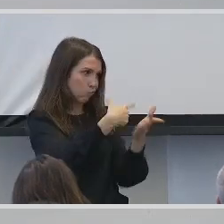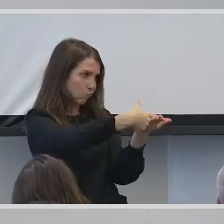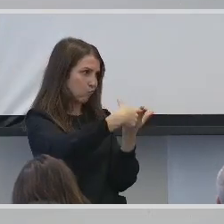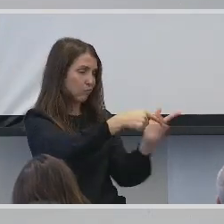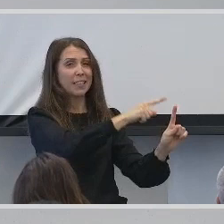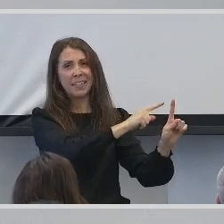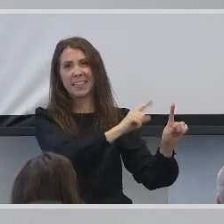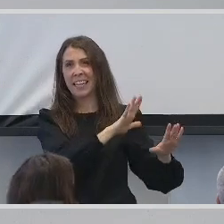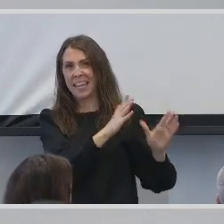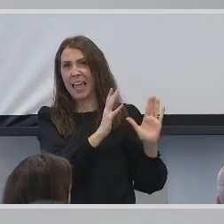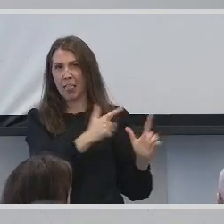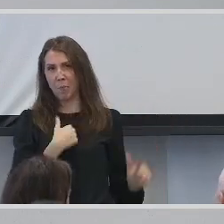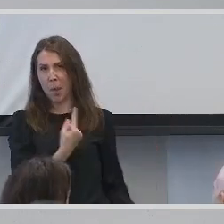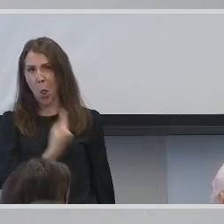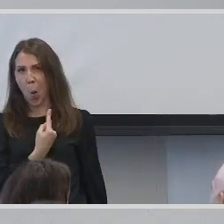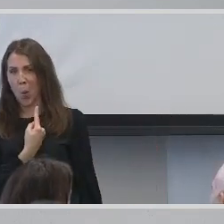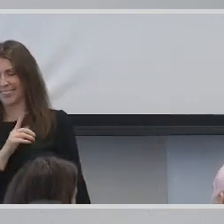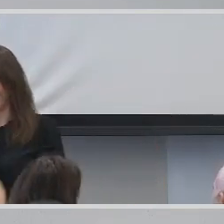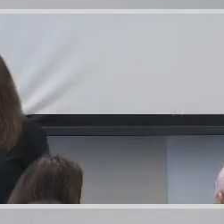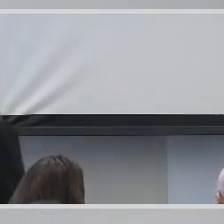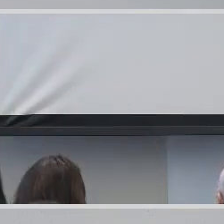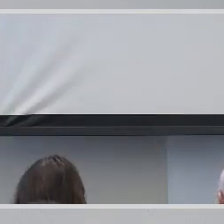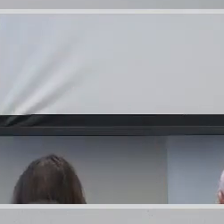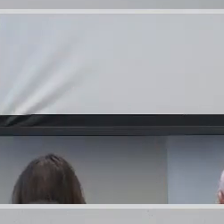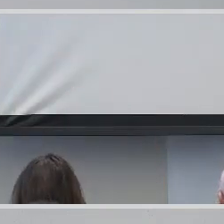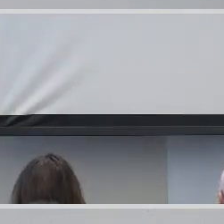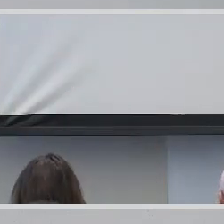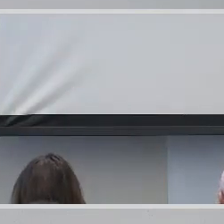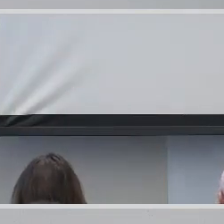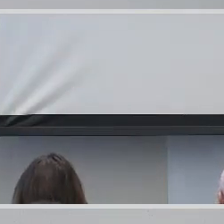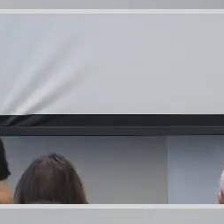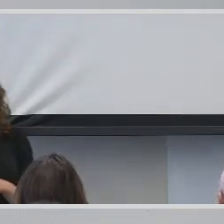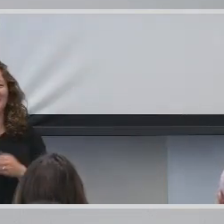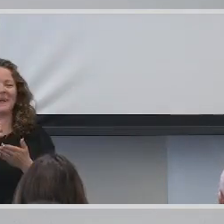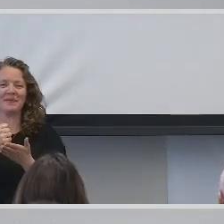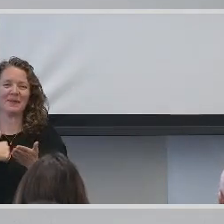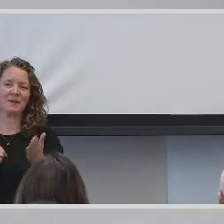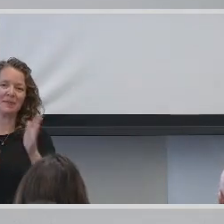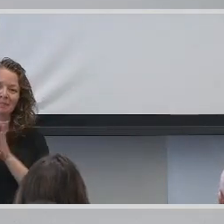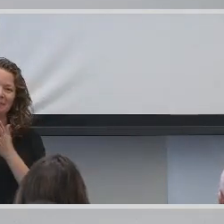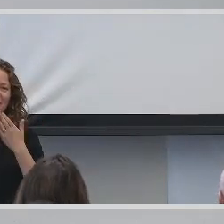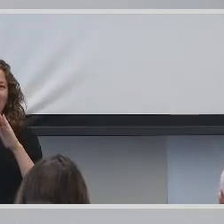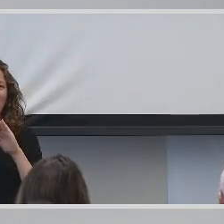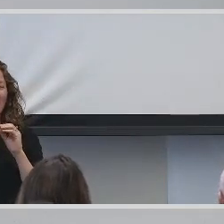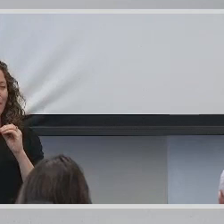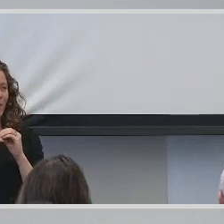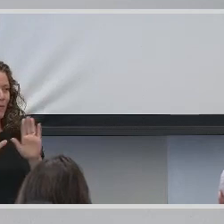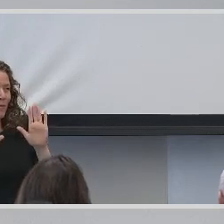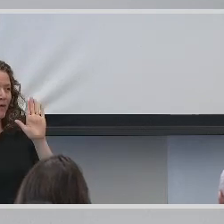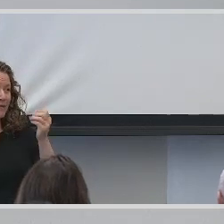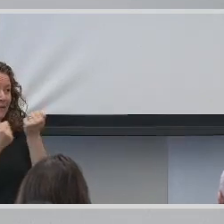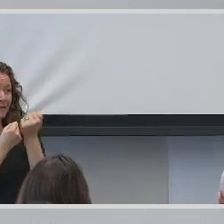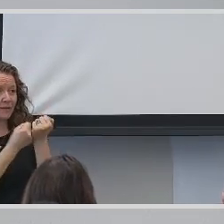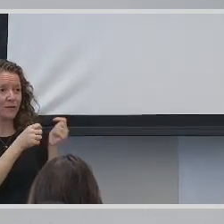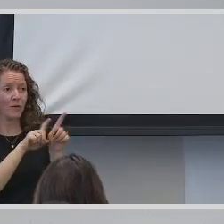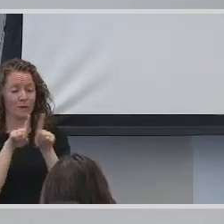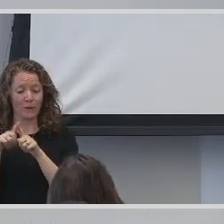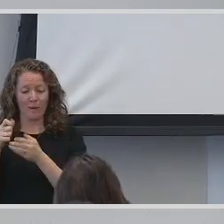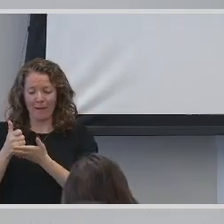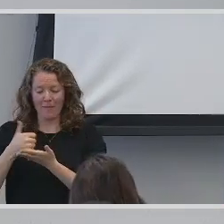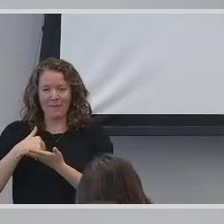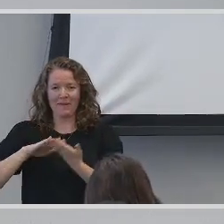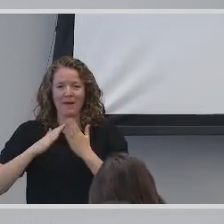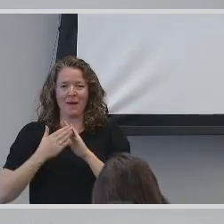left me alone. NYU not only helped me grow as an advocate, but also played a pivotal role in shaping my future.